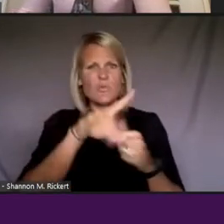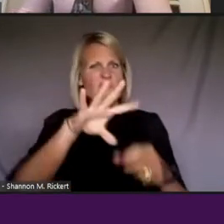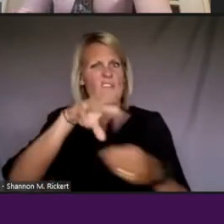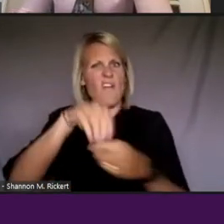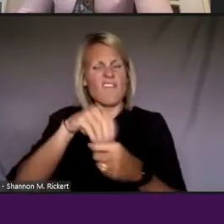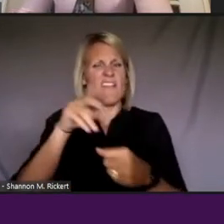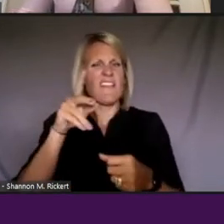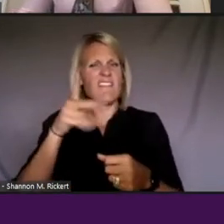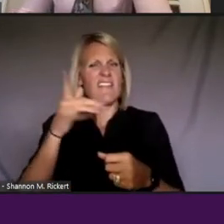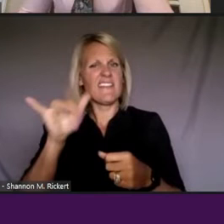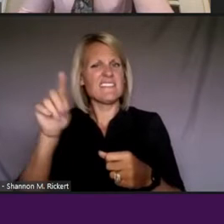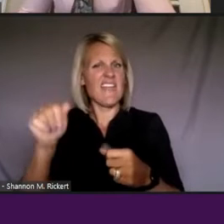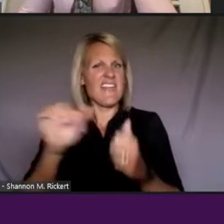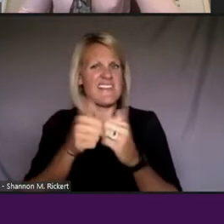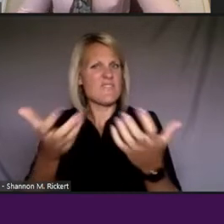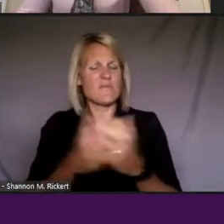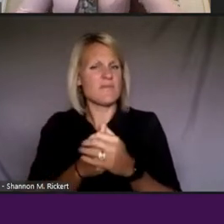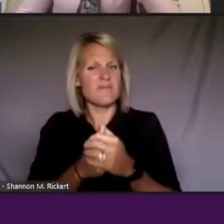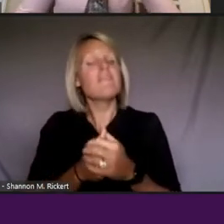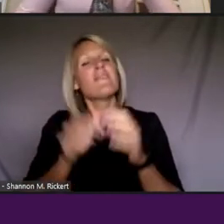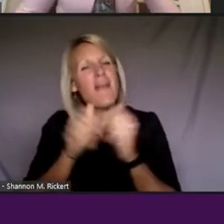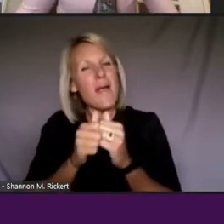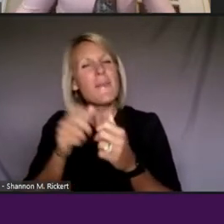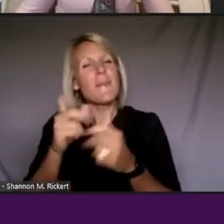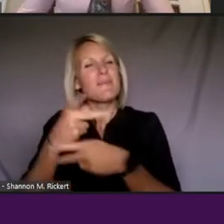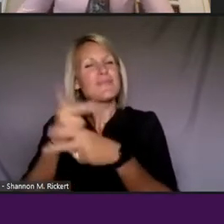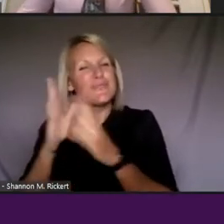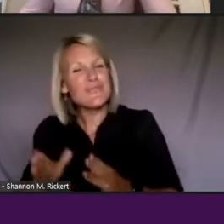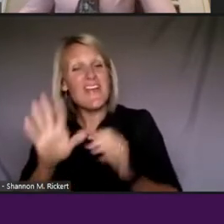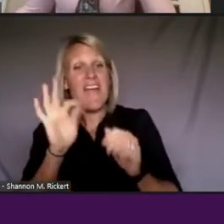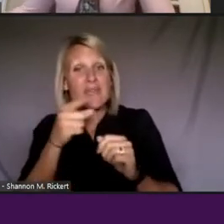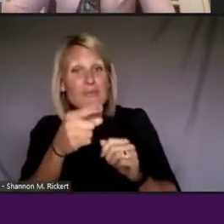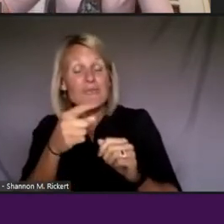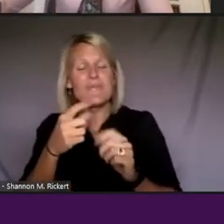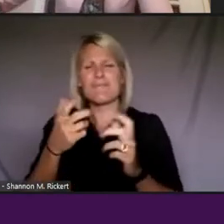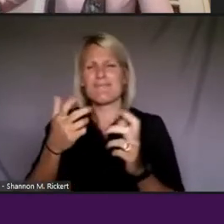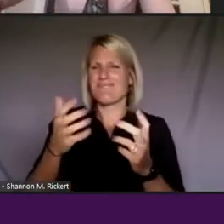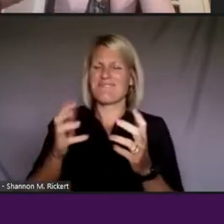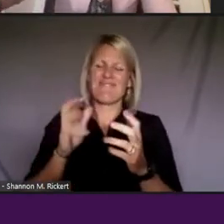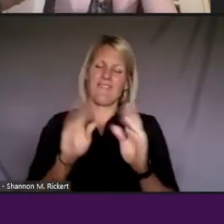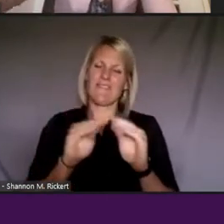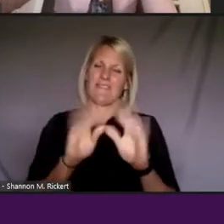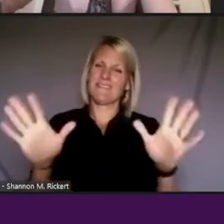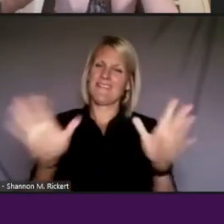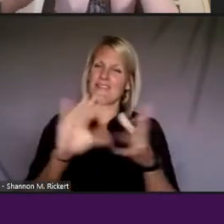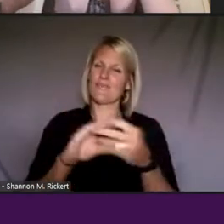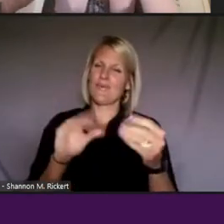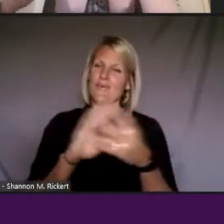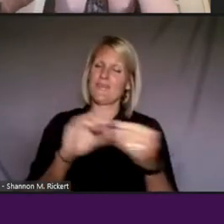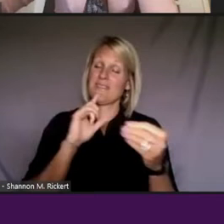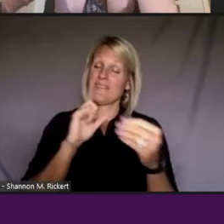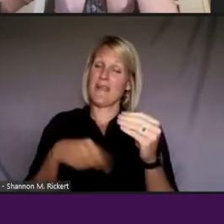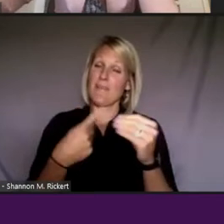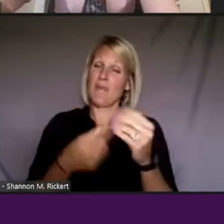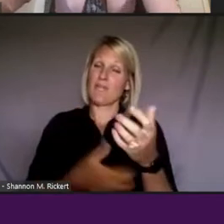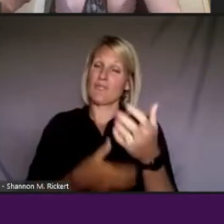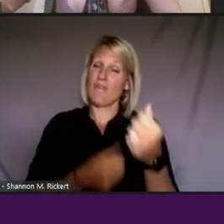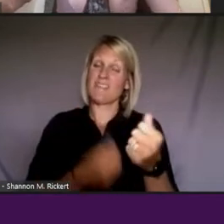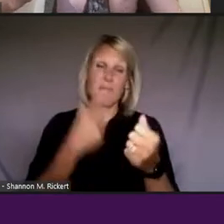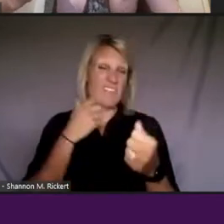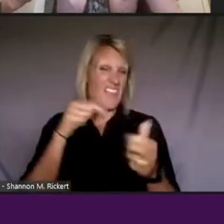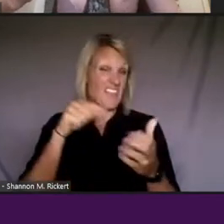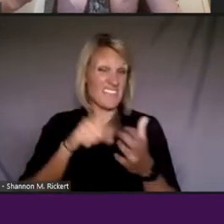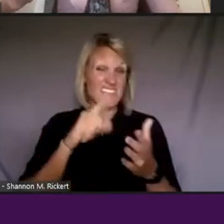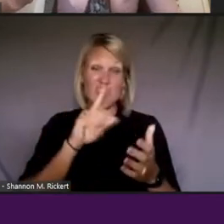producers find you? And obviously, it's a story that, you know, it's a story of trust as well, because this is your life.